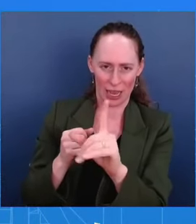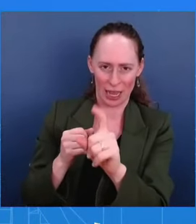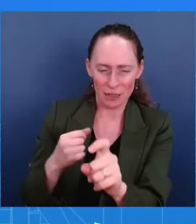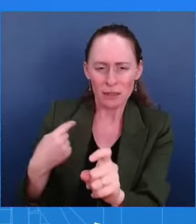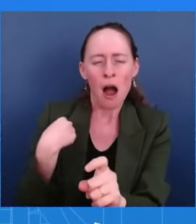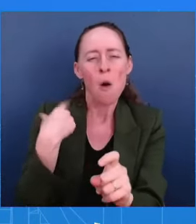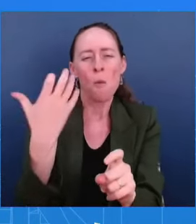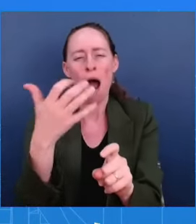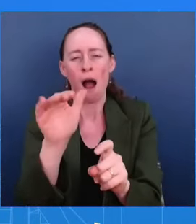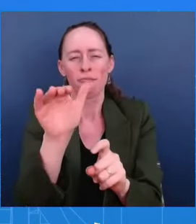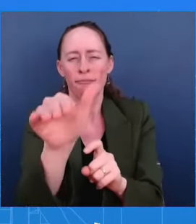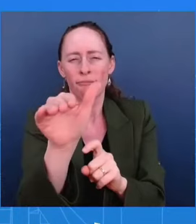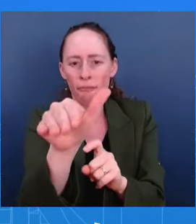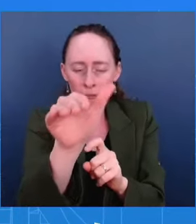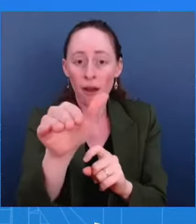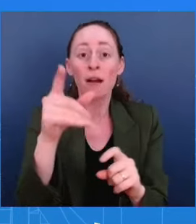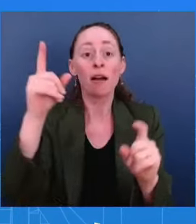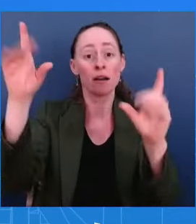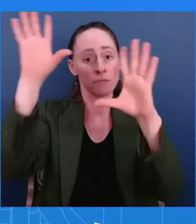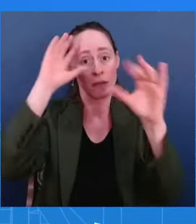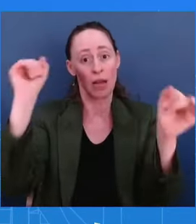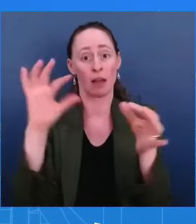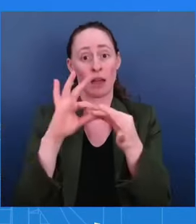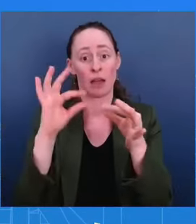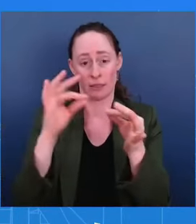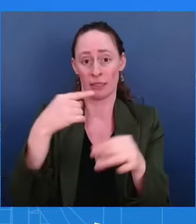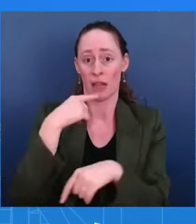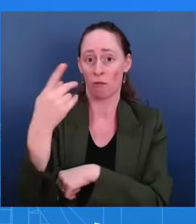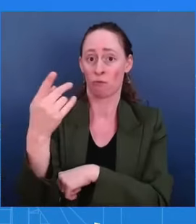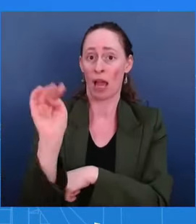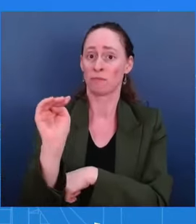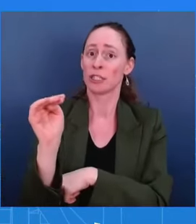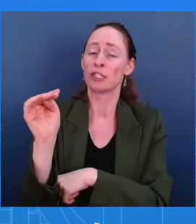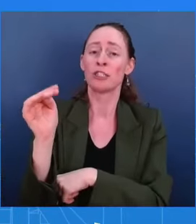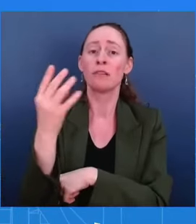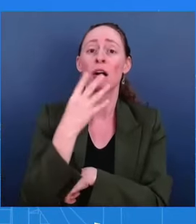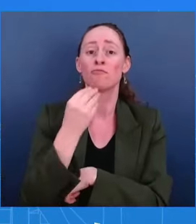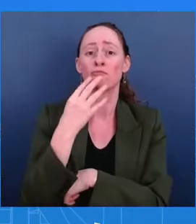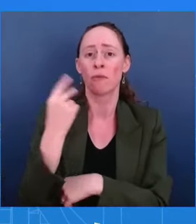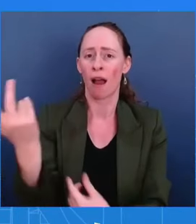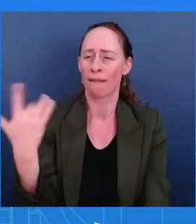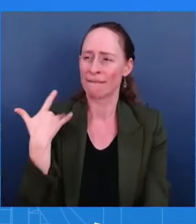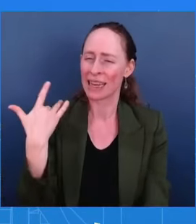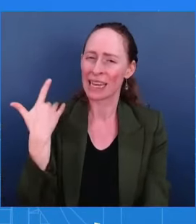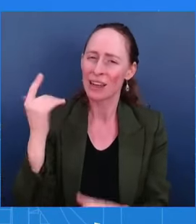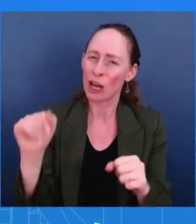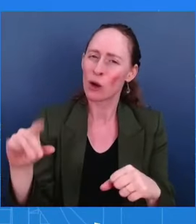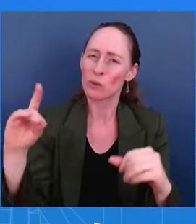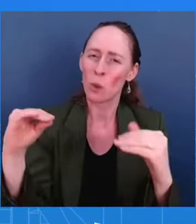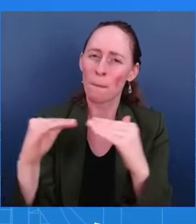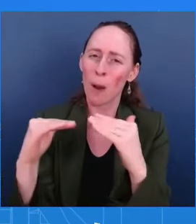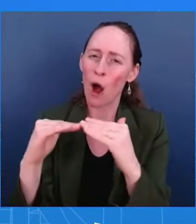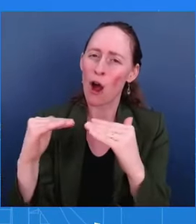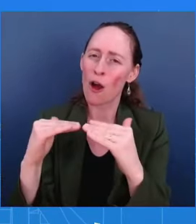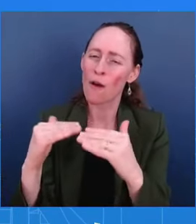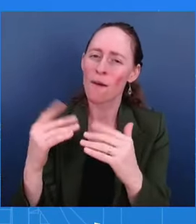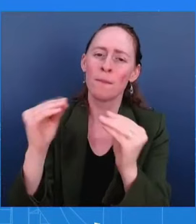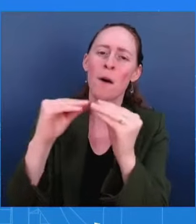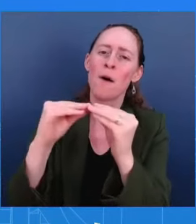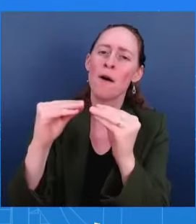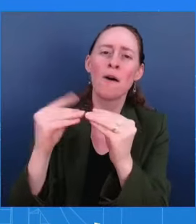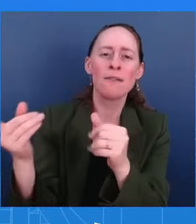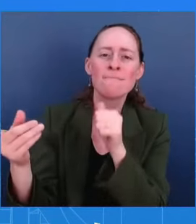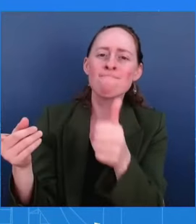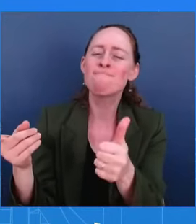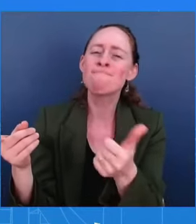to Netanyahu not doing enough to secure a ceasefire deal. So my question is whether he has directly expressed that himself